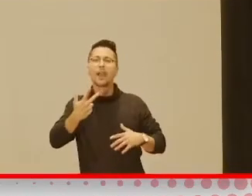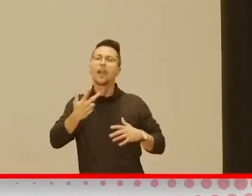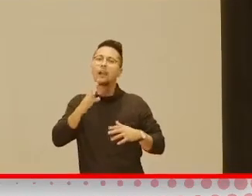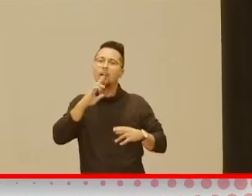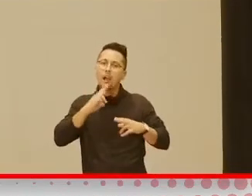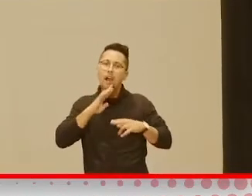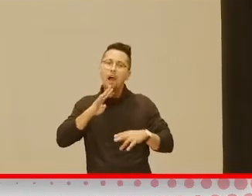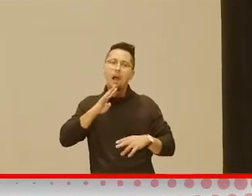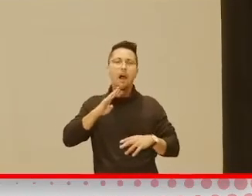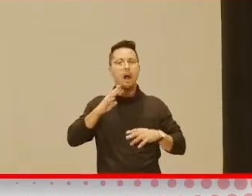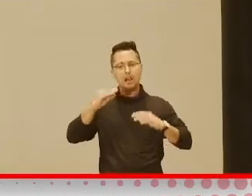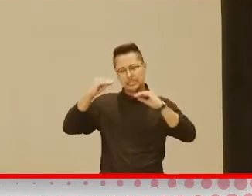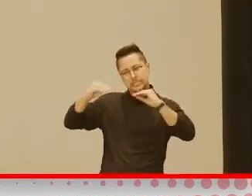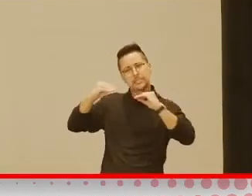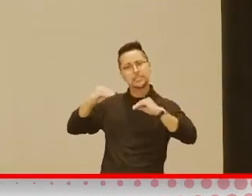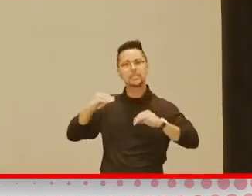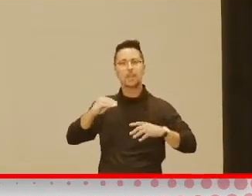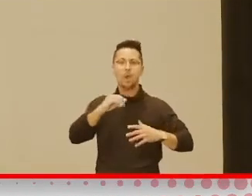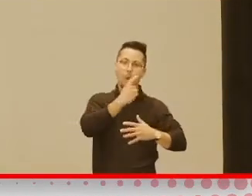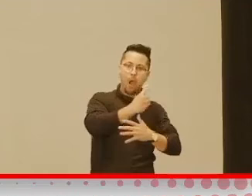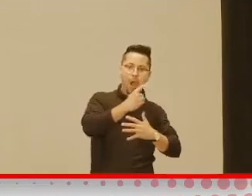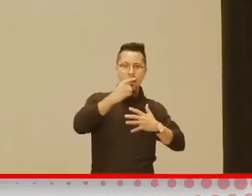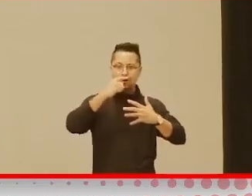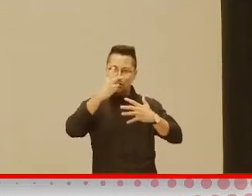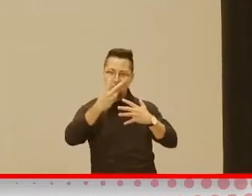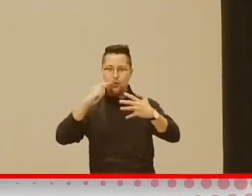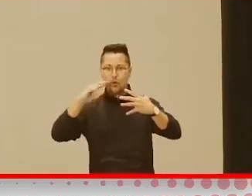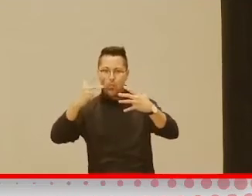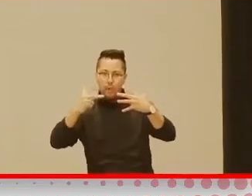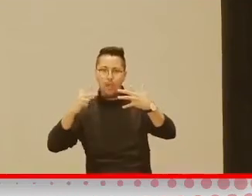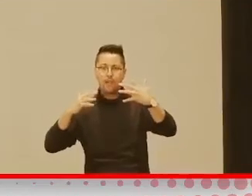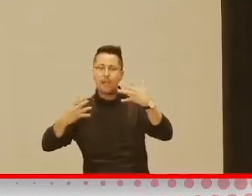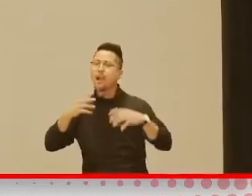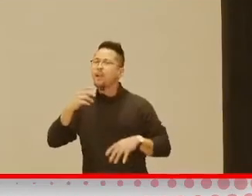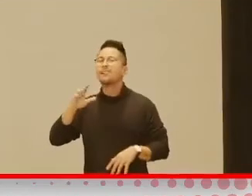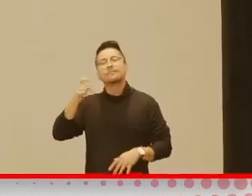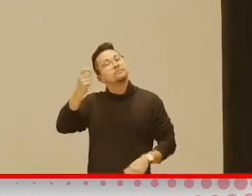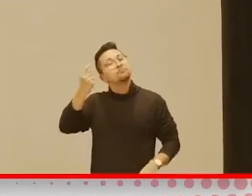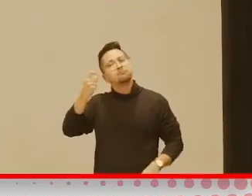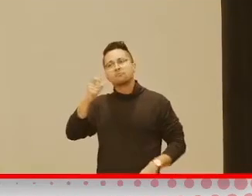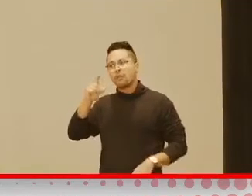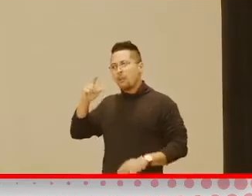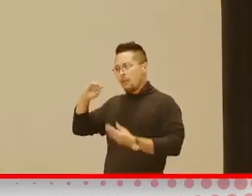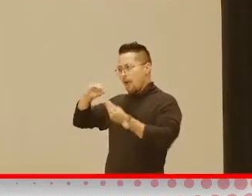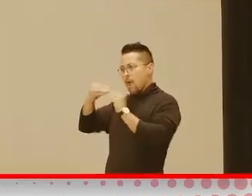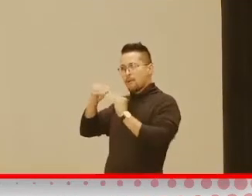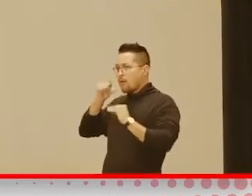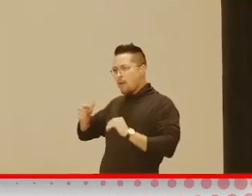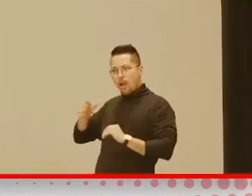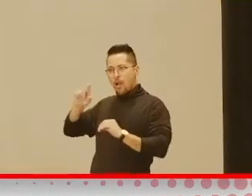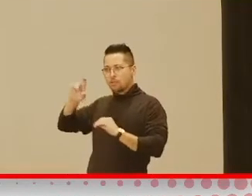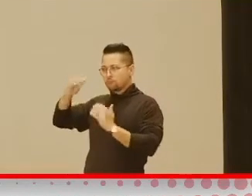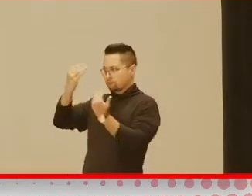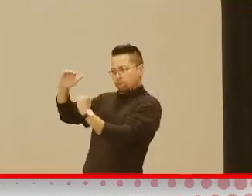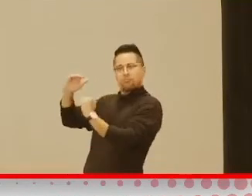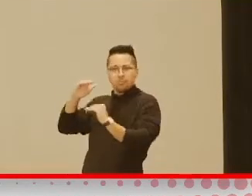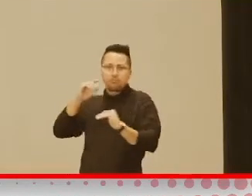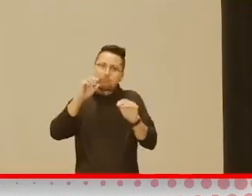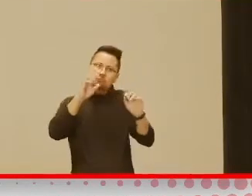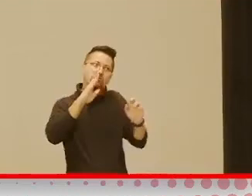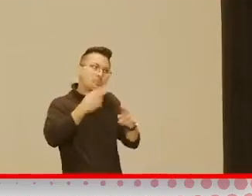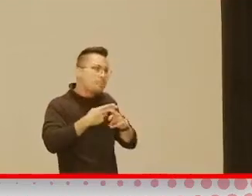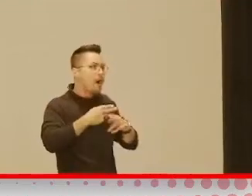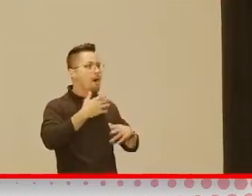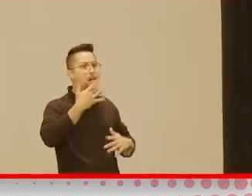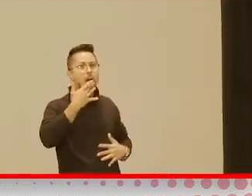them to learn, you know, not just numbers, but the colors and objects and body parts and all those